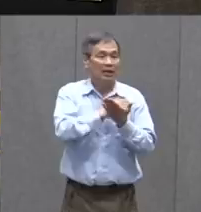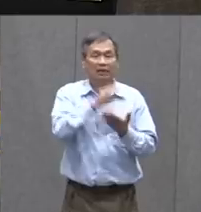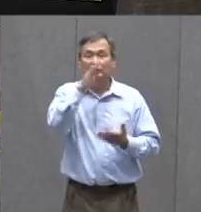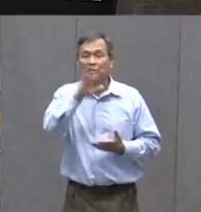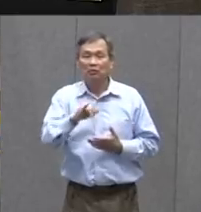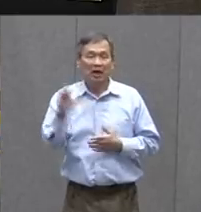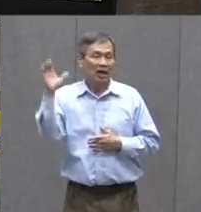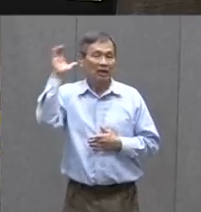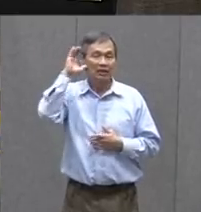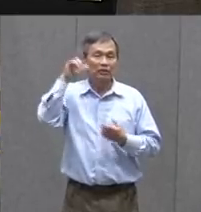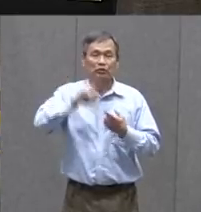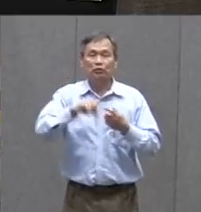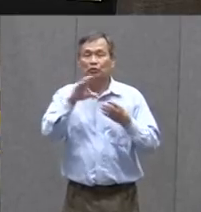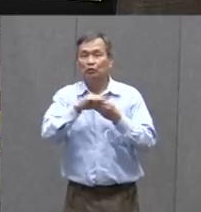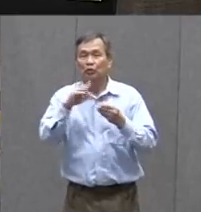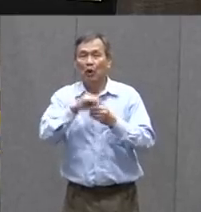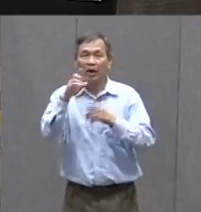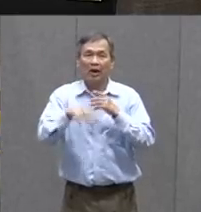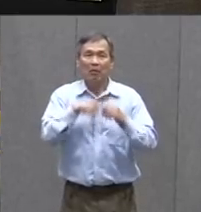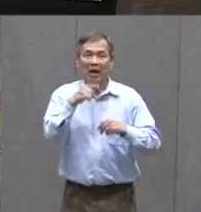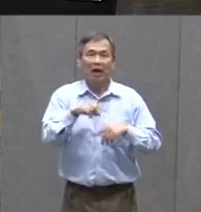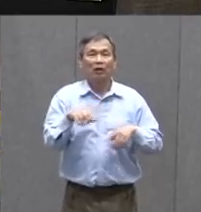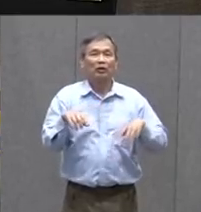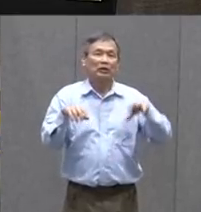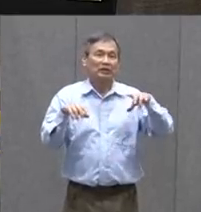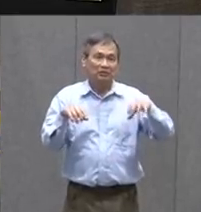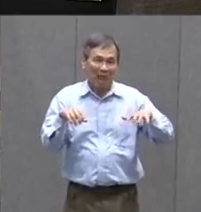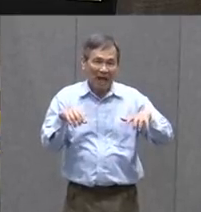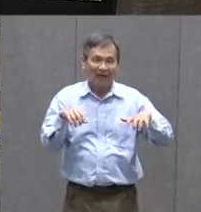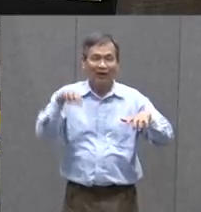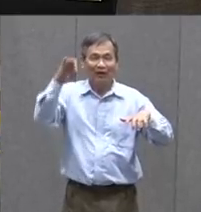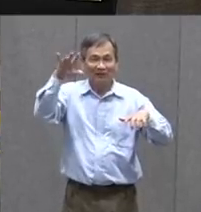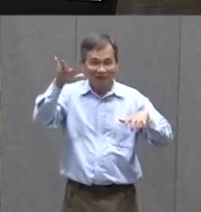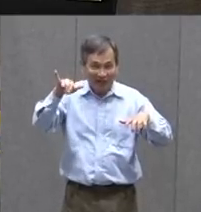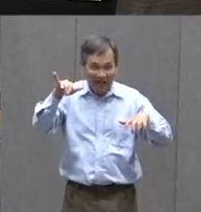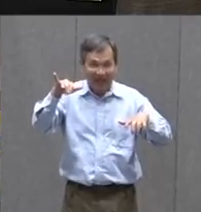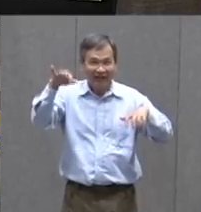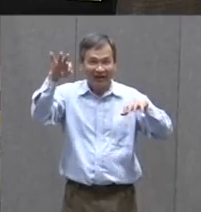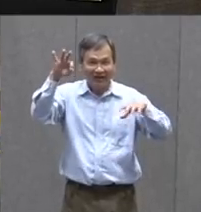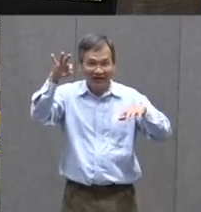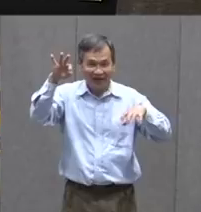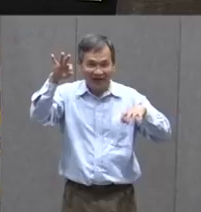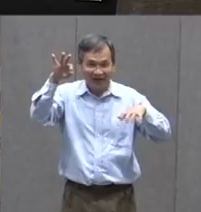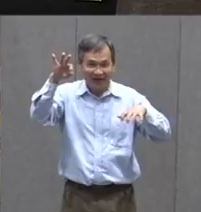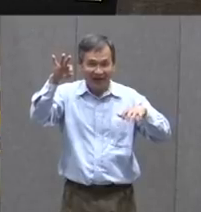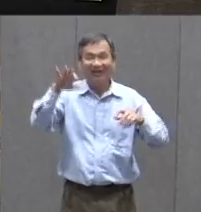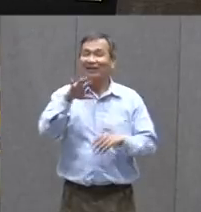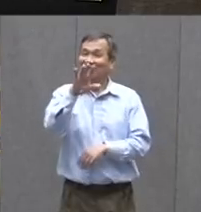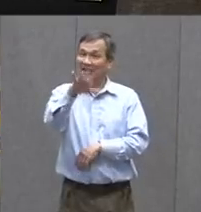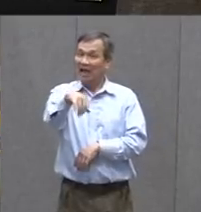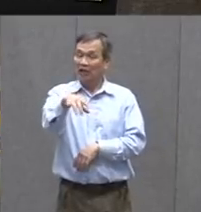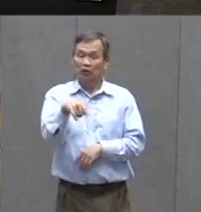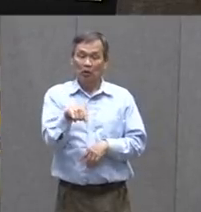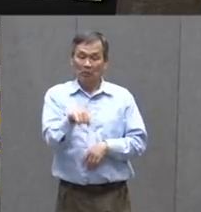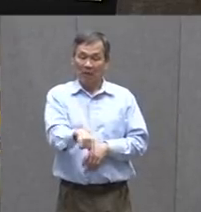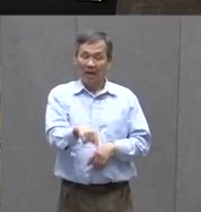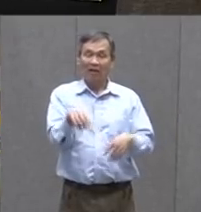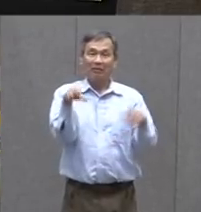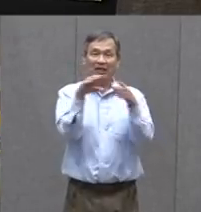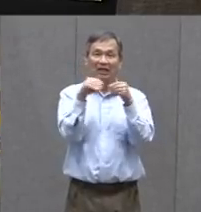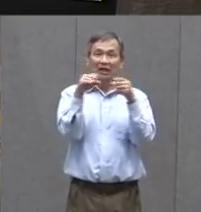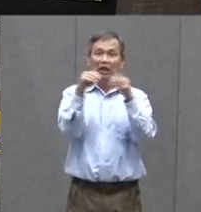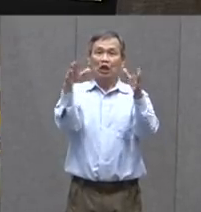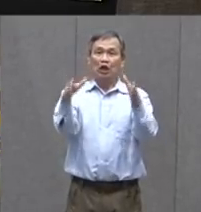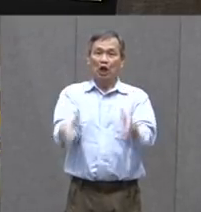To The Story Of The Spider And The Fly Well Perhaps The Narrator In Your Story In Addition To Describing What's Going To